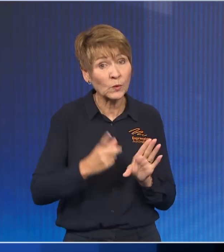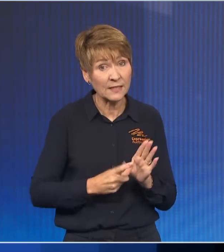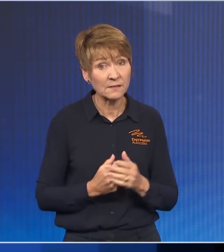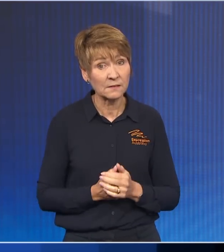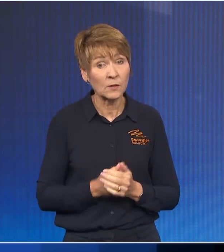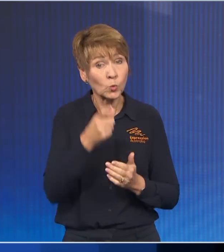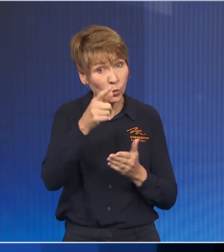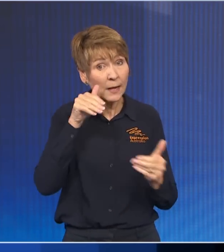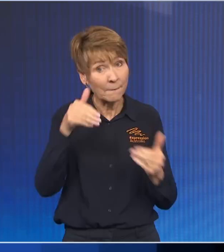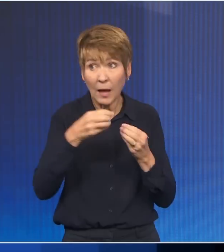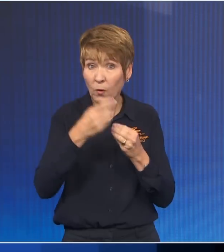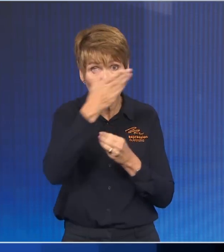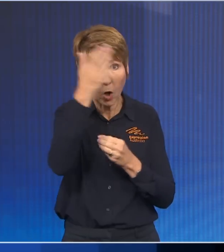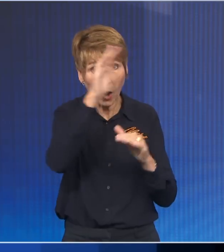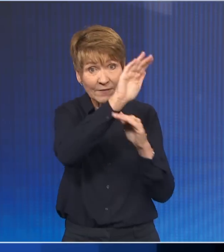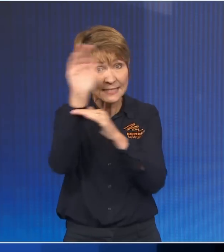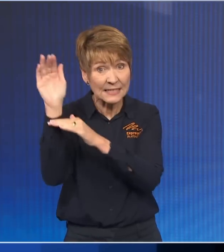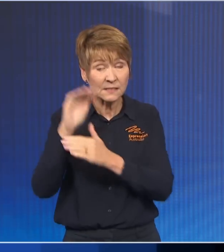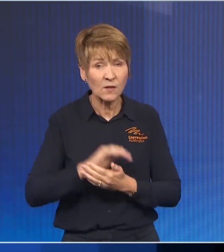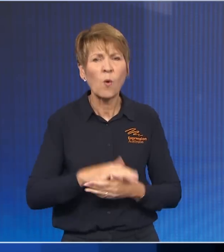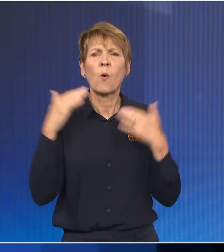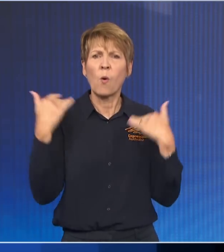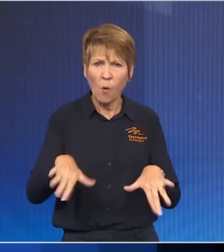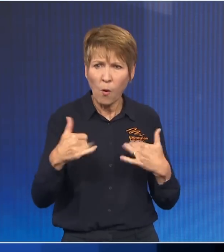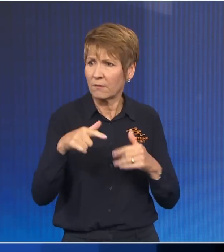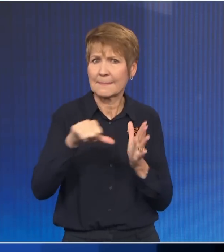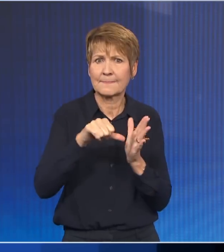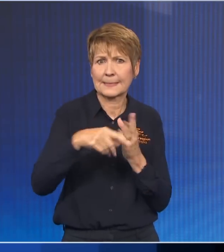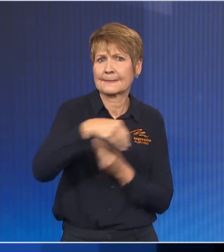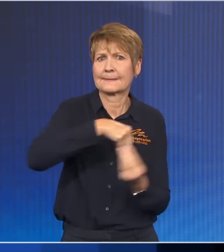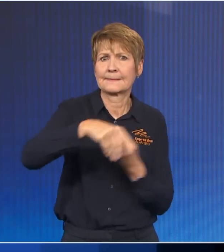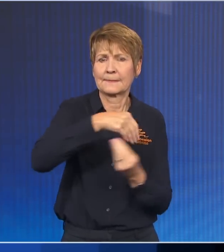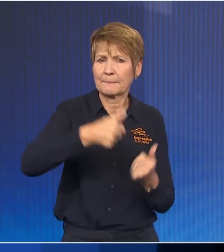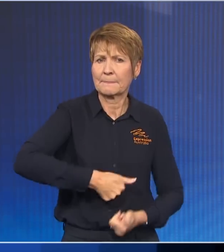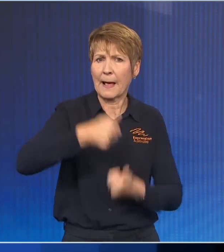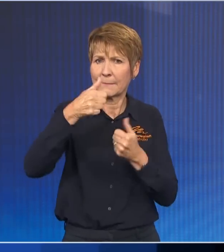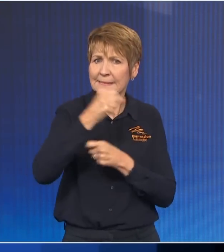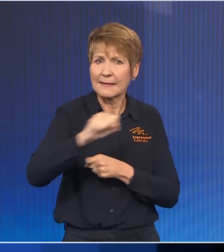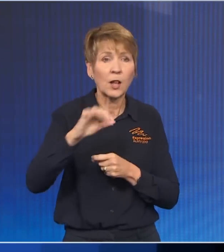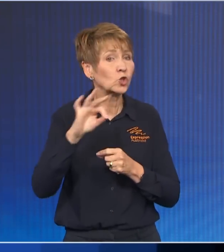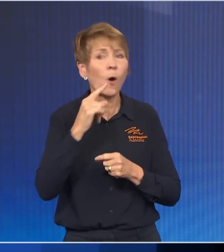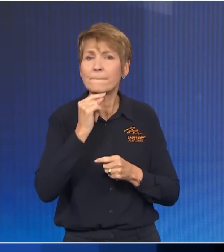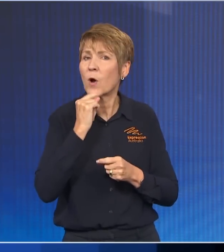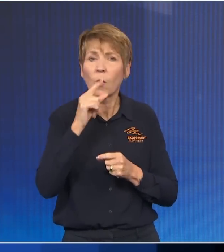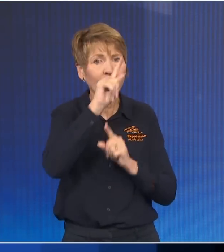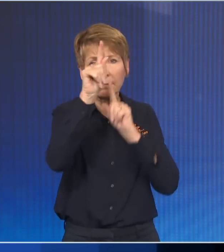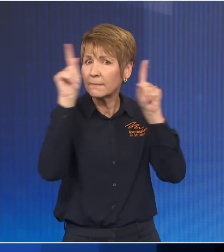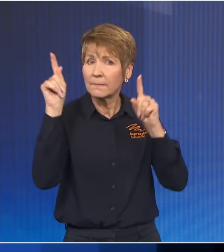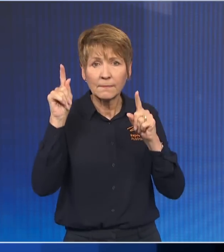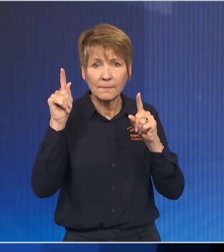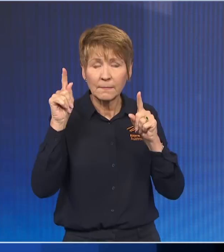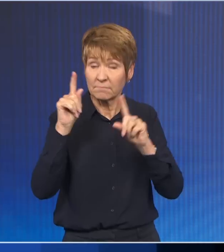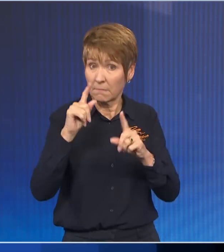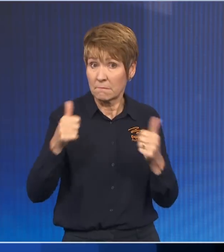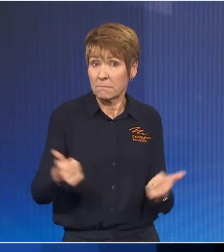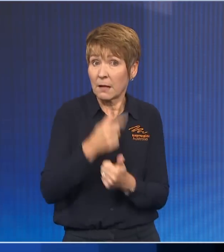that maintains its AAA credit rating. We have more people in employment than ever before. We